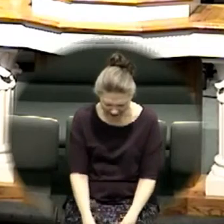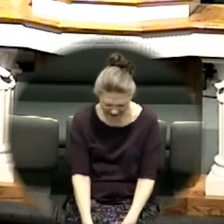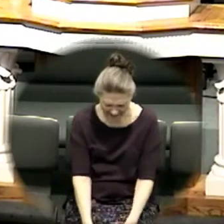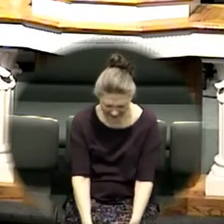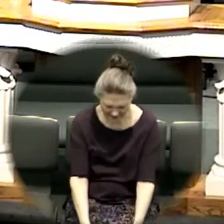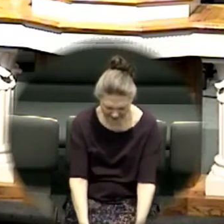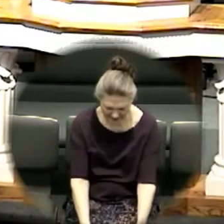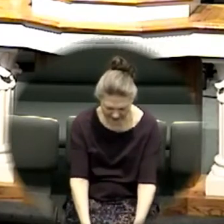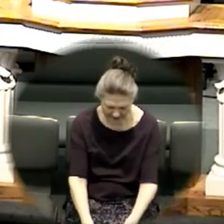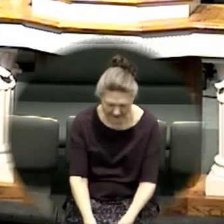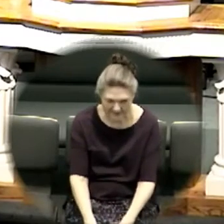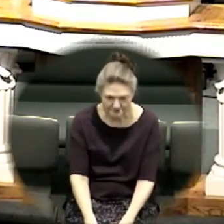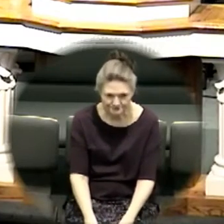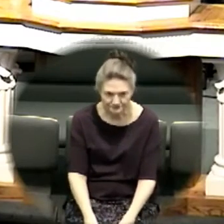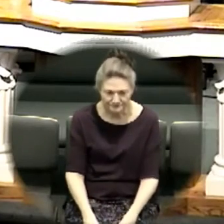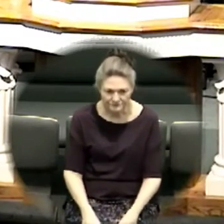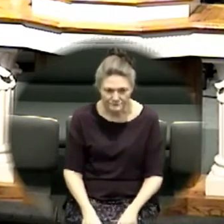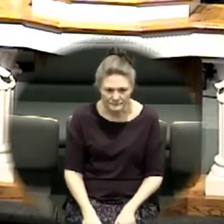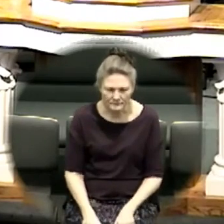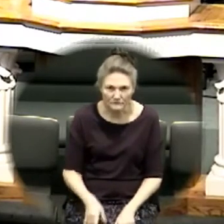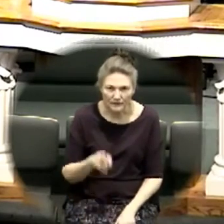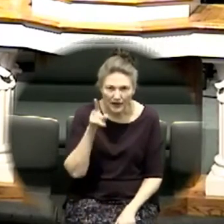well you